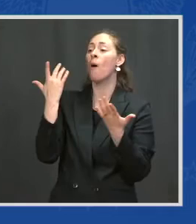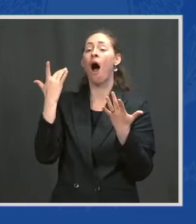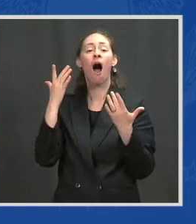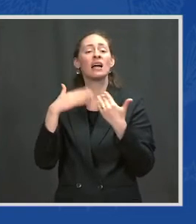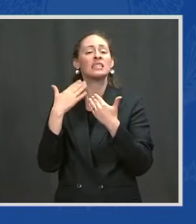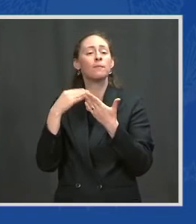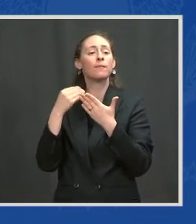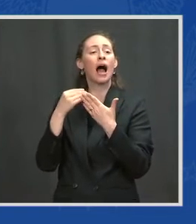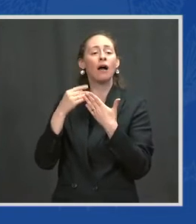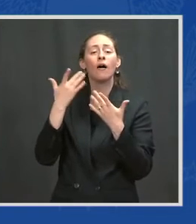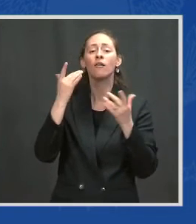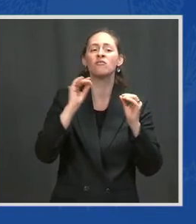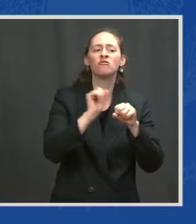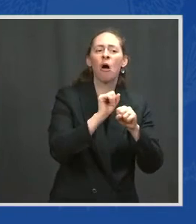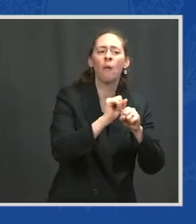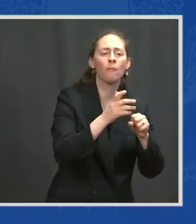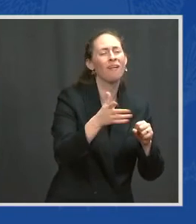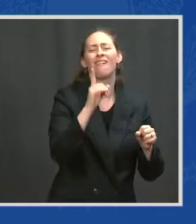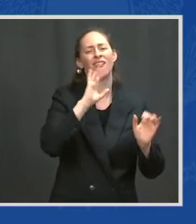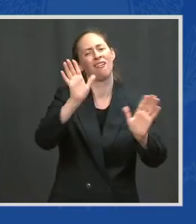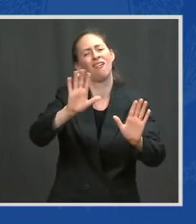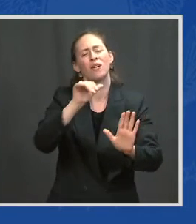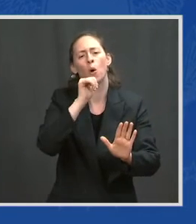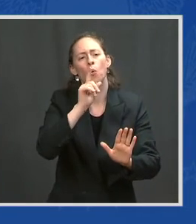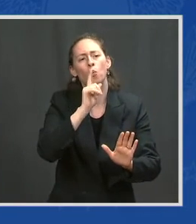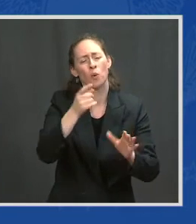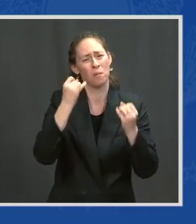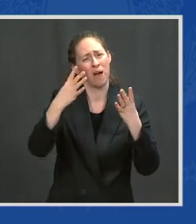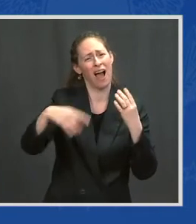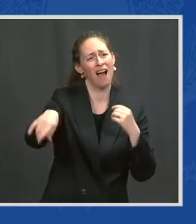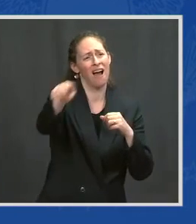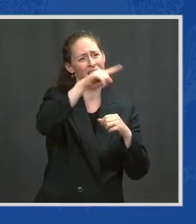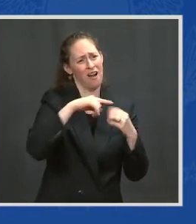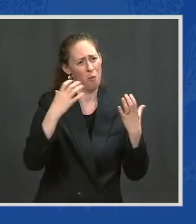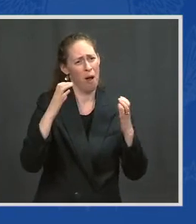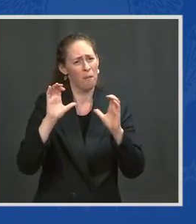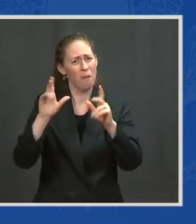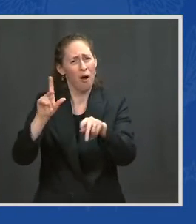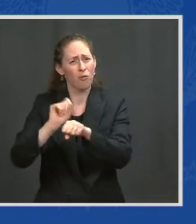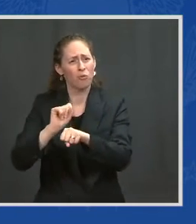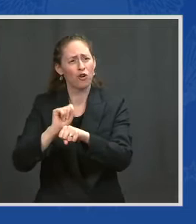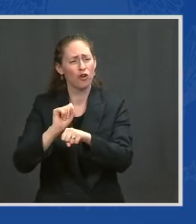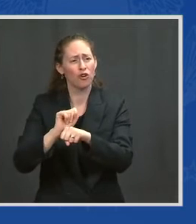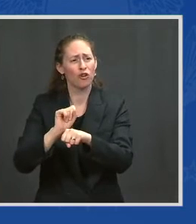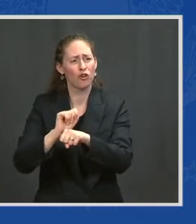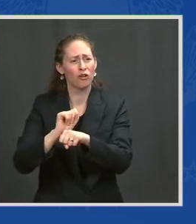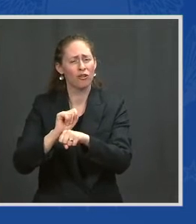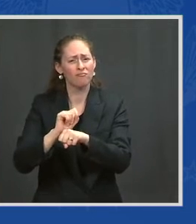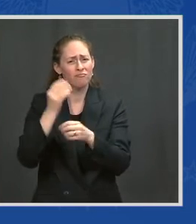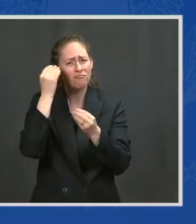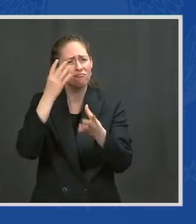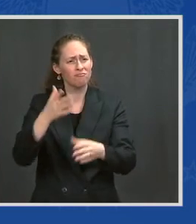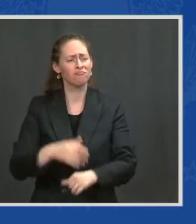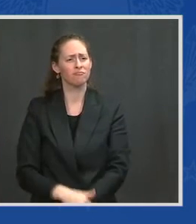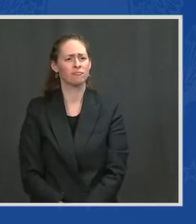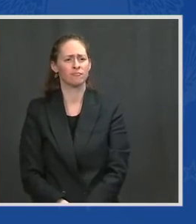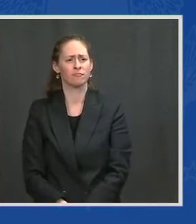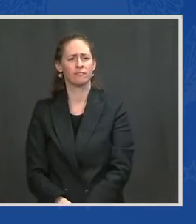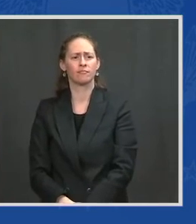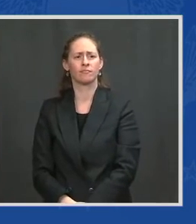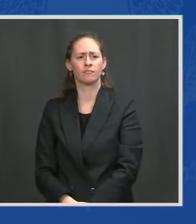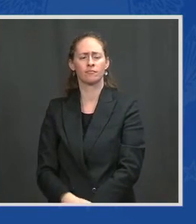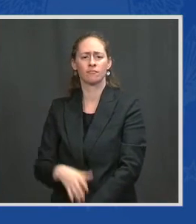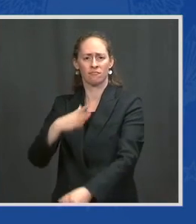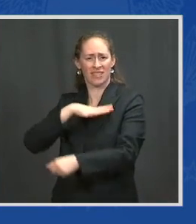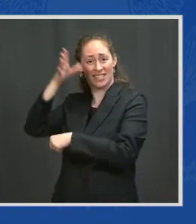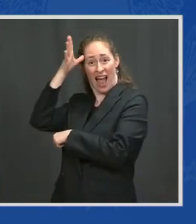Americans want to work. As my dad used to say, a job is about a lot more than a paycheck. It's about your dignity, your place in